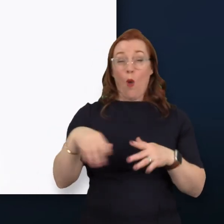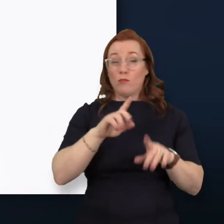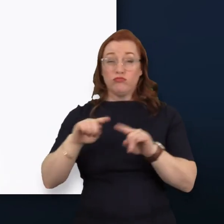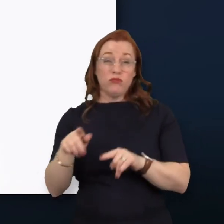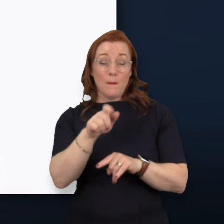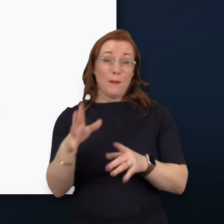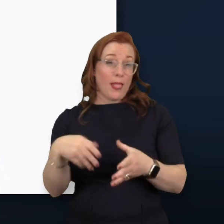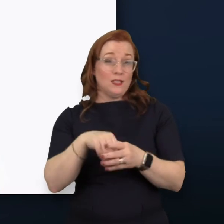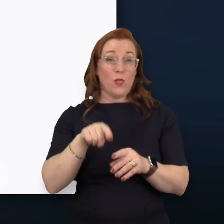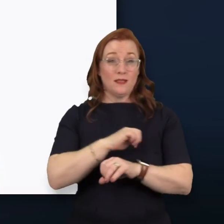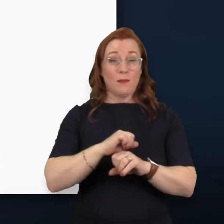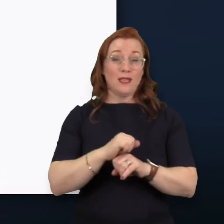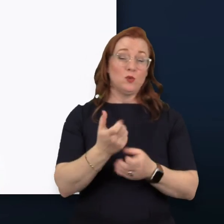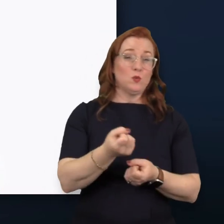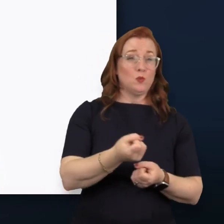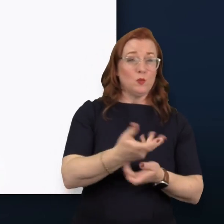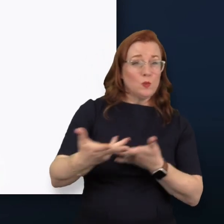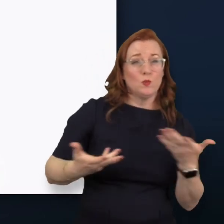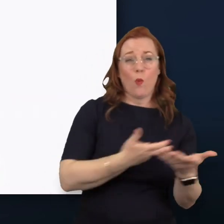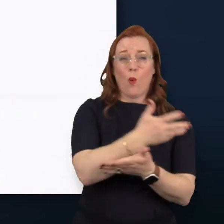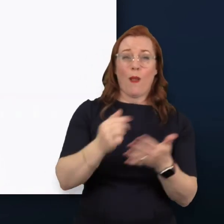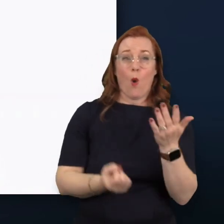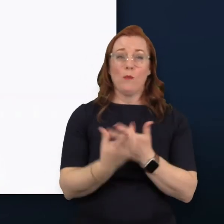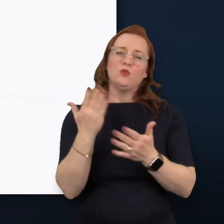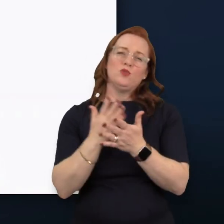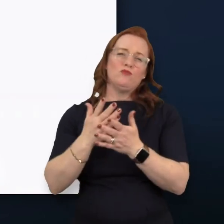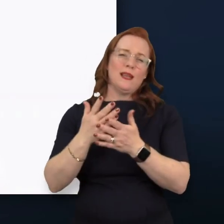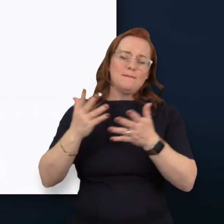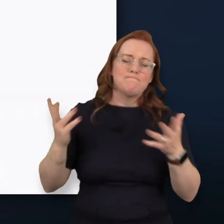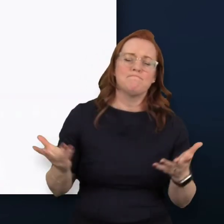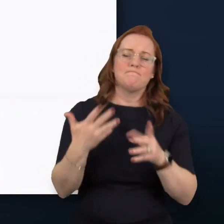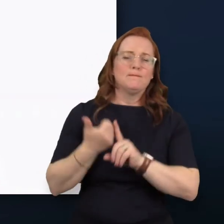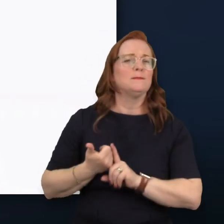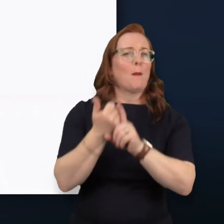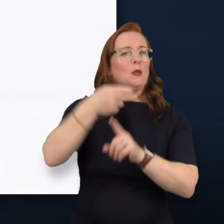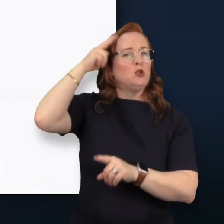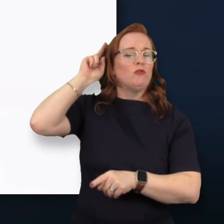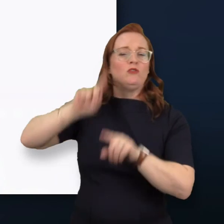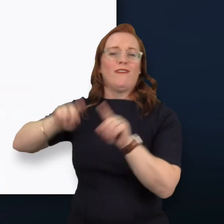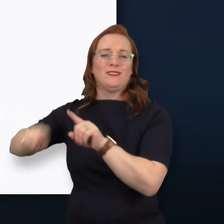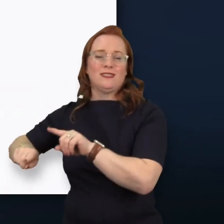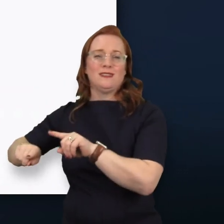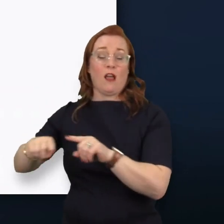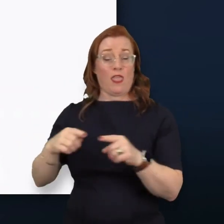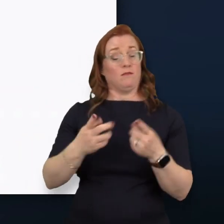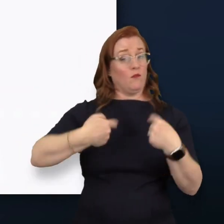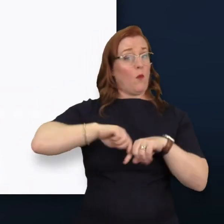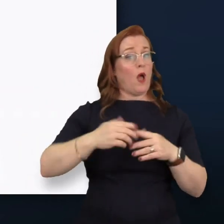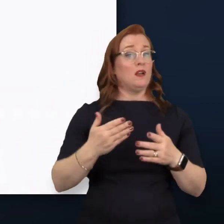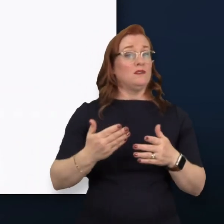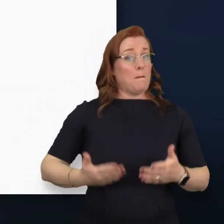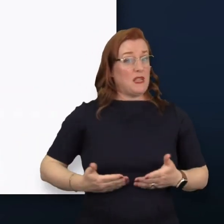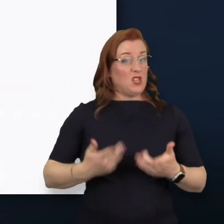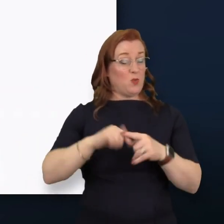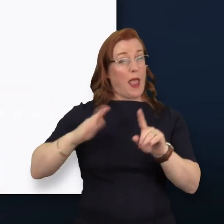come into this space to say about the opportunity to champion neurodiversity. I think as a business, what I hope that we can